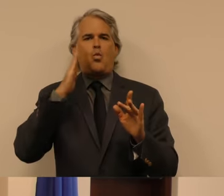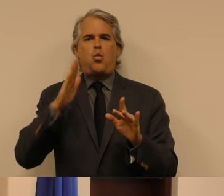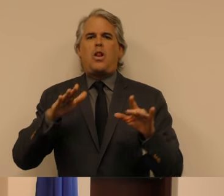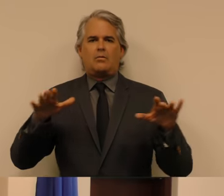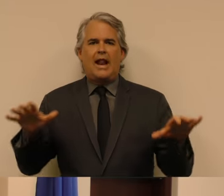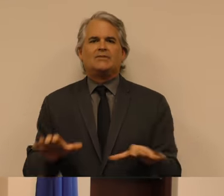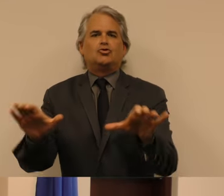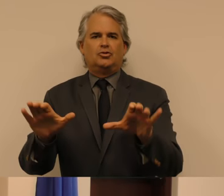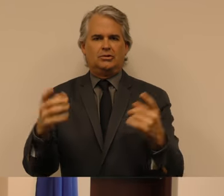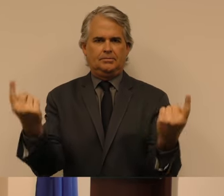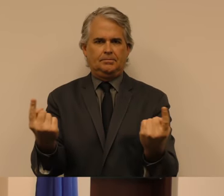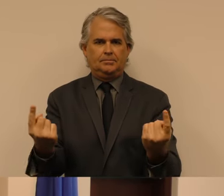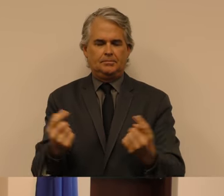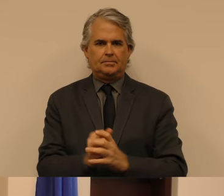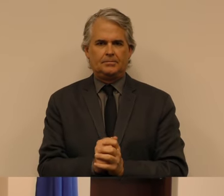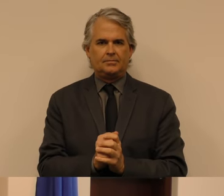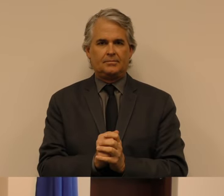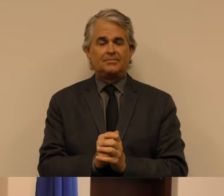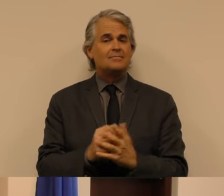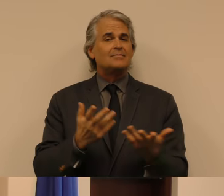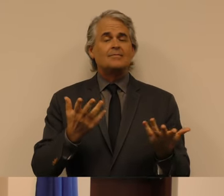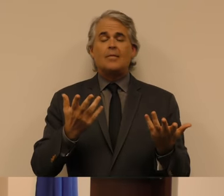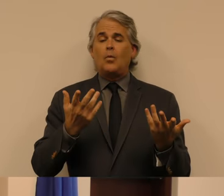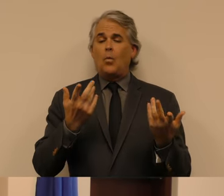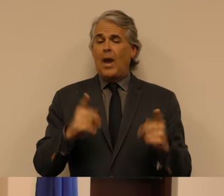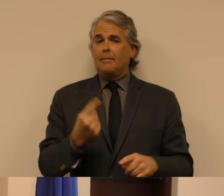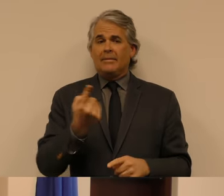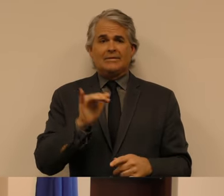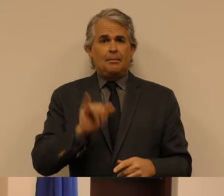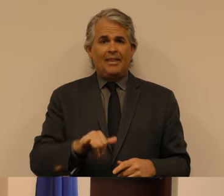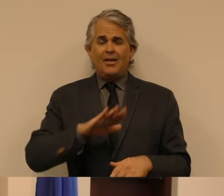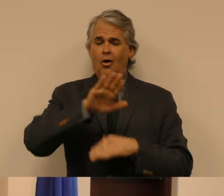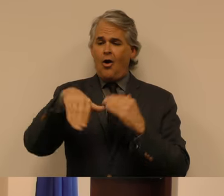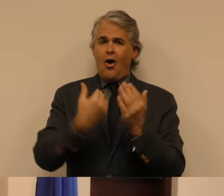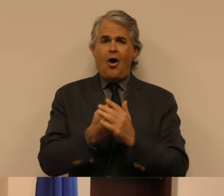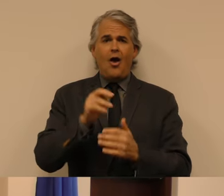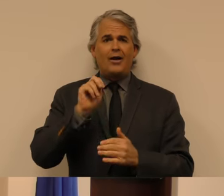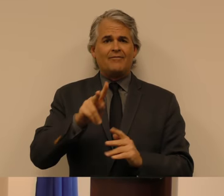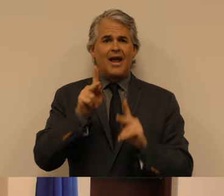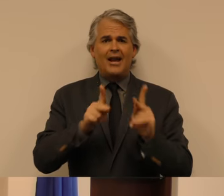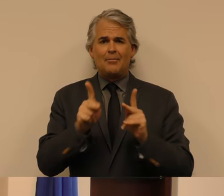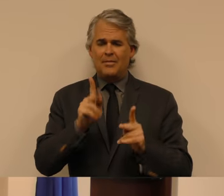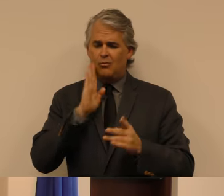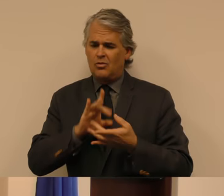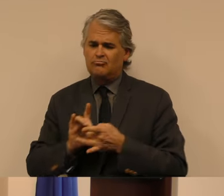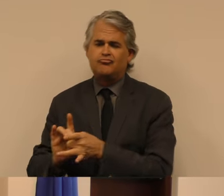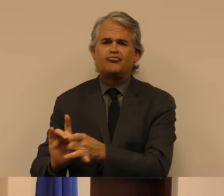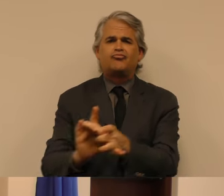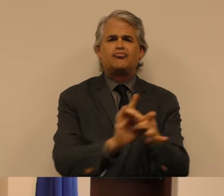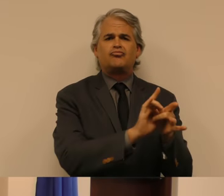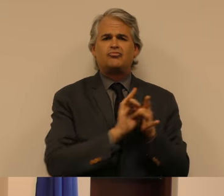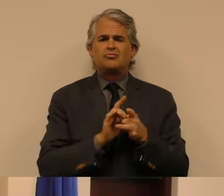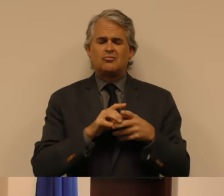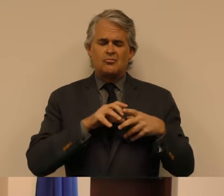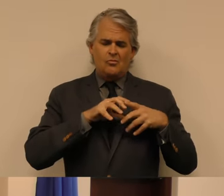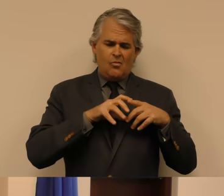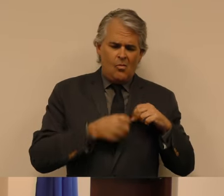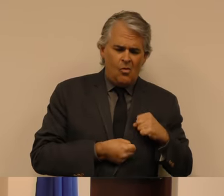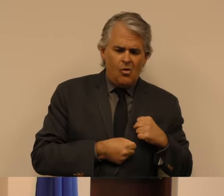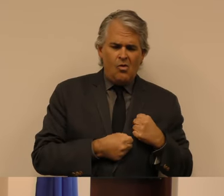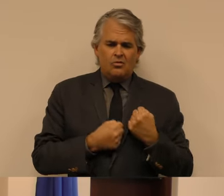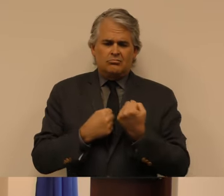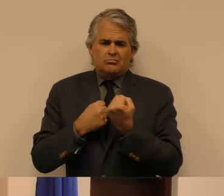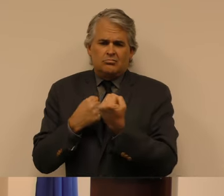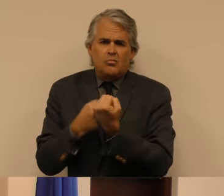Nevadans coming together when we need each other most. We band together to mourn with each other, to support each other,